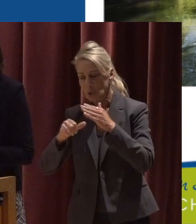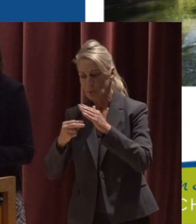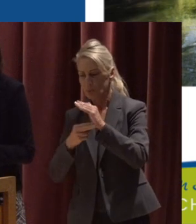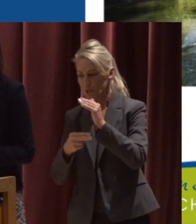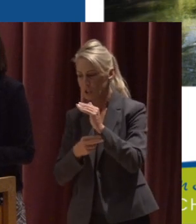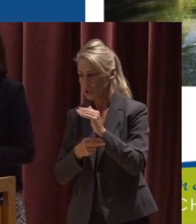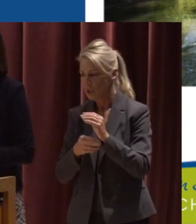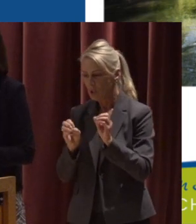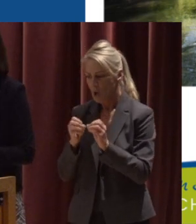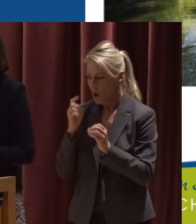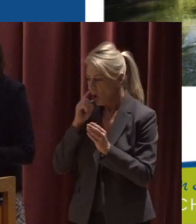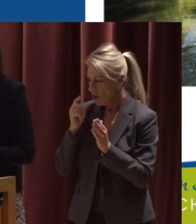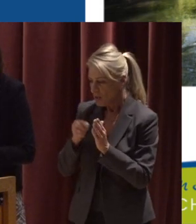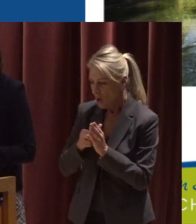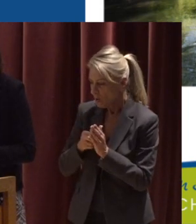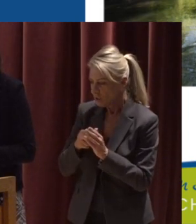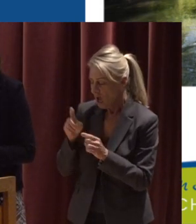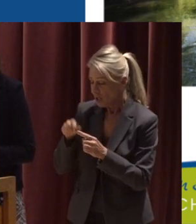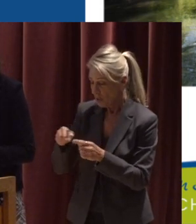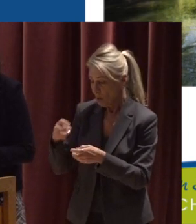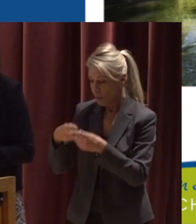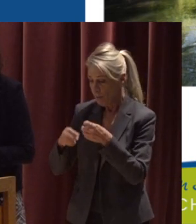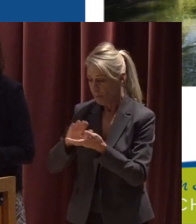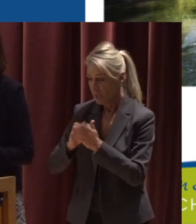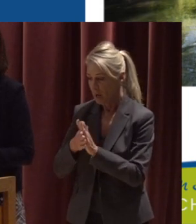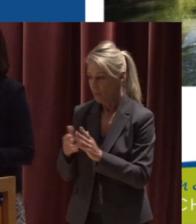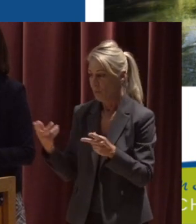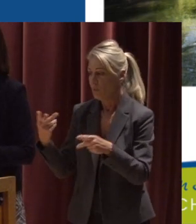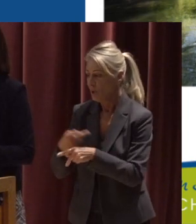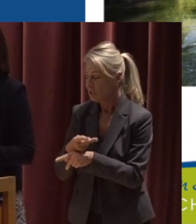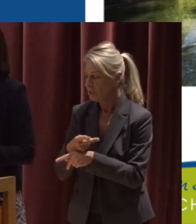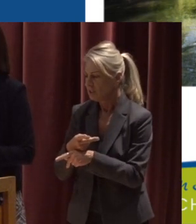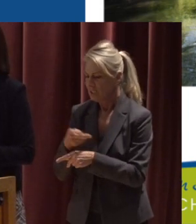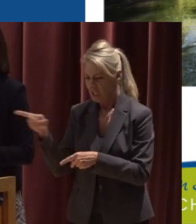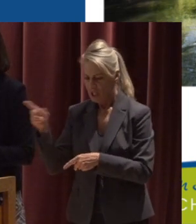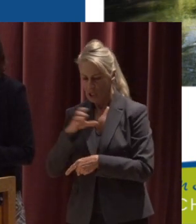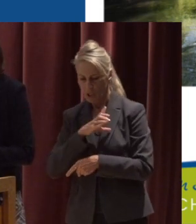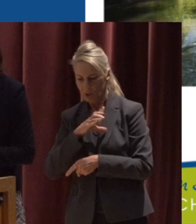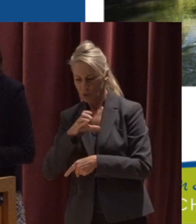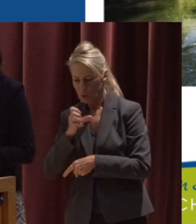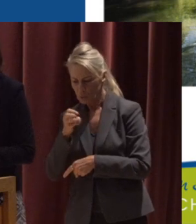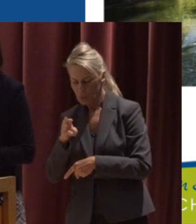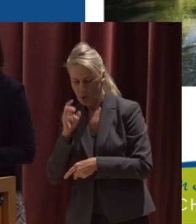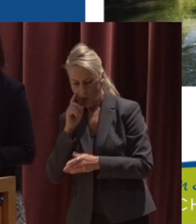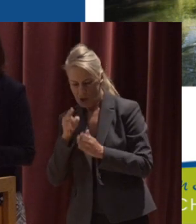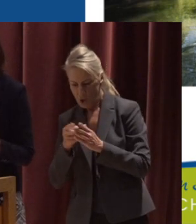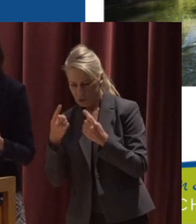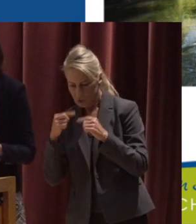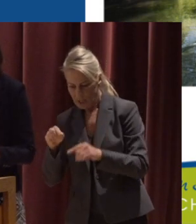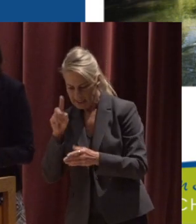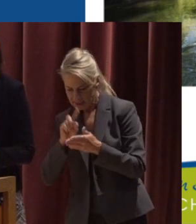the problem was much larger Stream crew noticed it while they were out doing their inspections And were able to alert the water department that one of their lines was